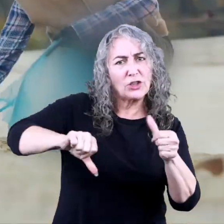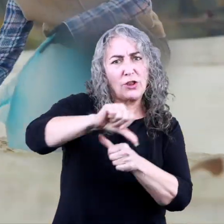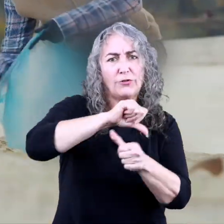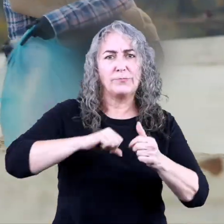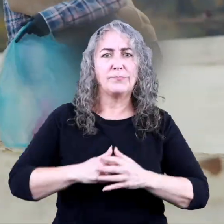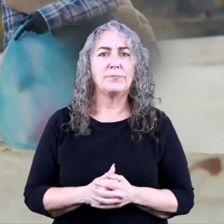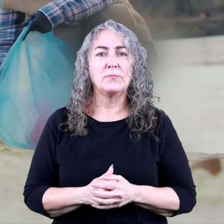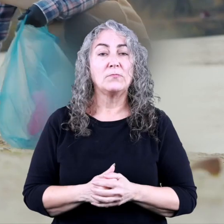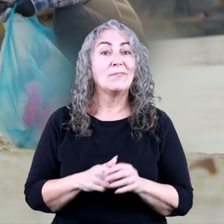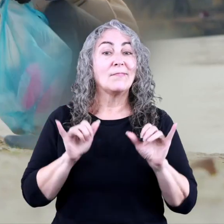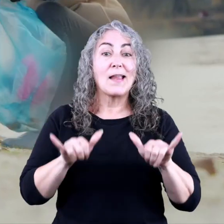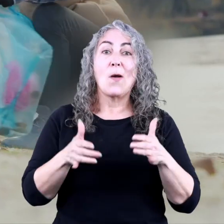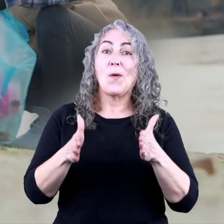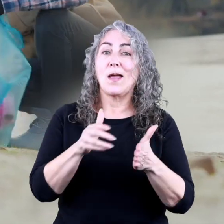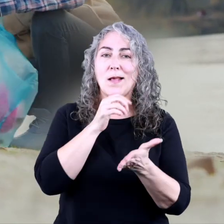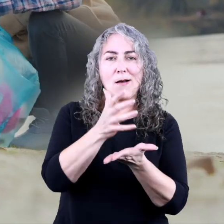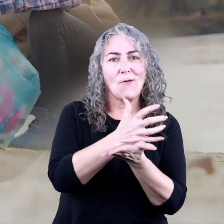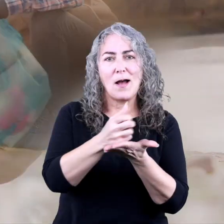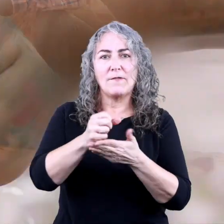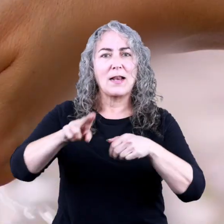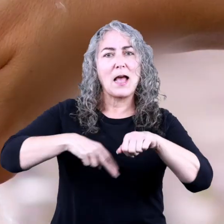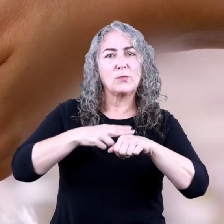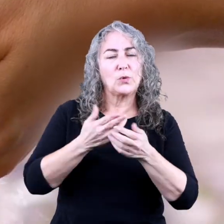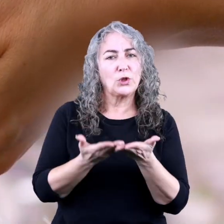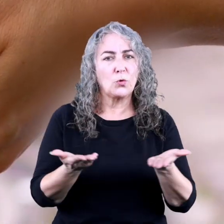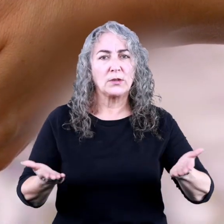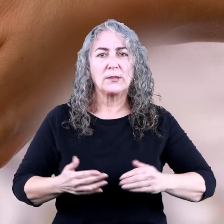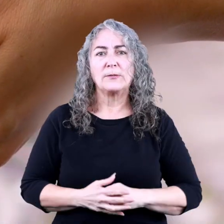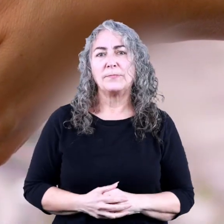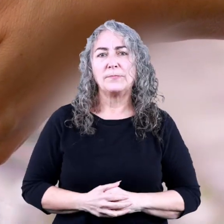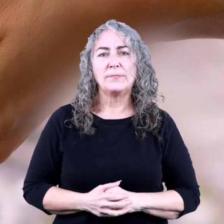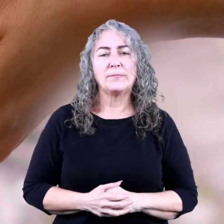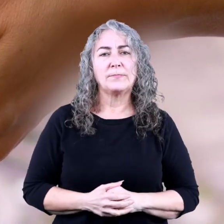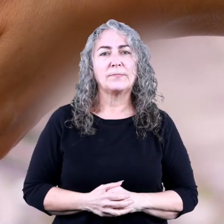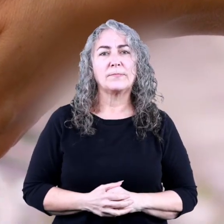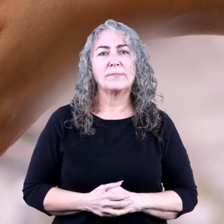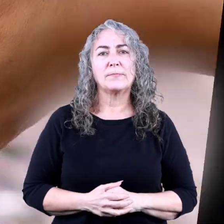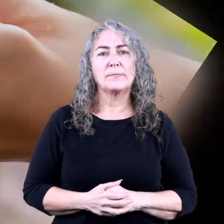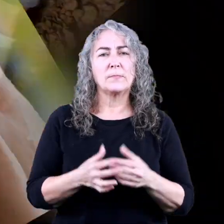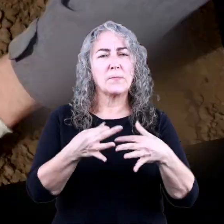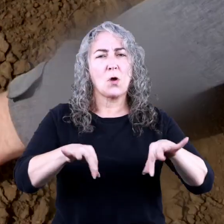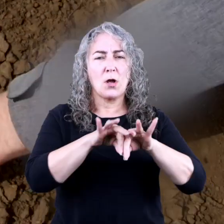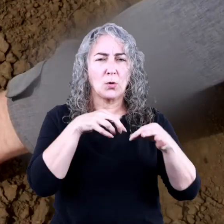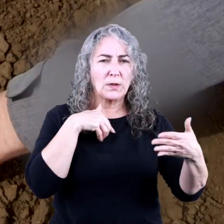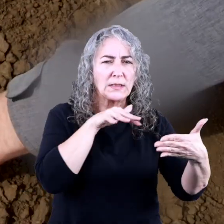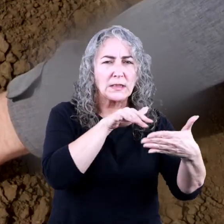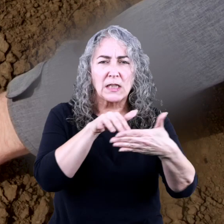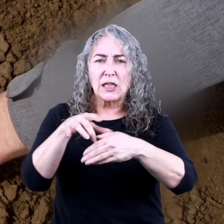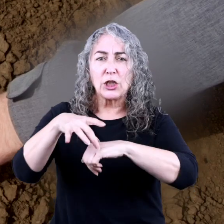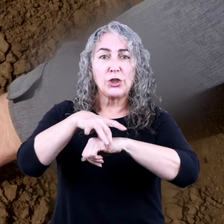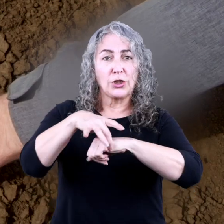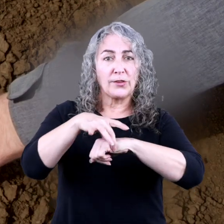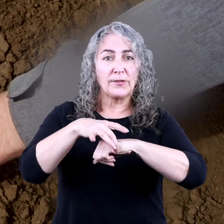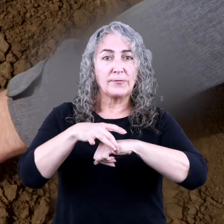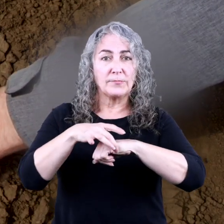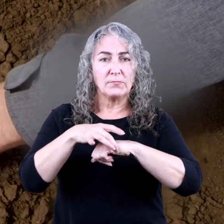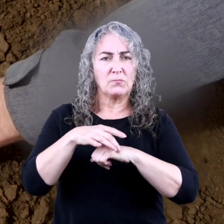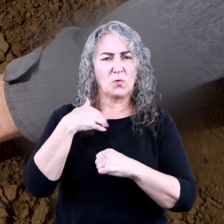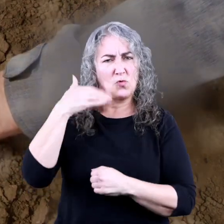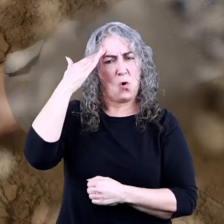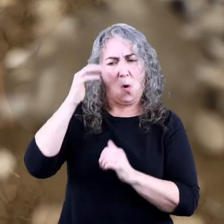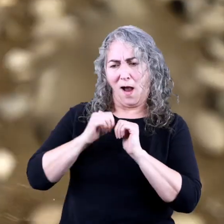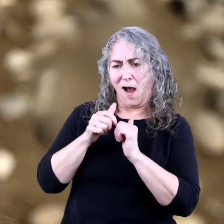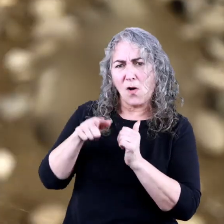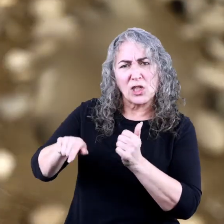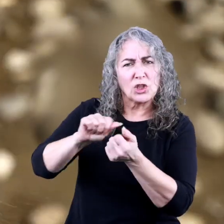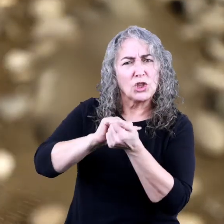of each other so that we do not run out of natural resources. It's important that we study the earth